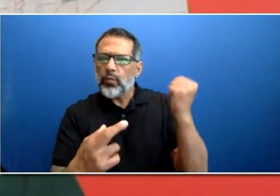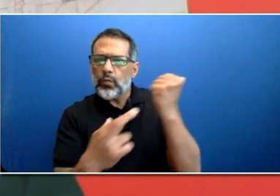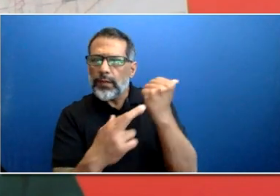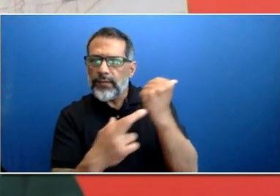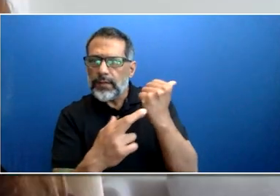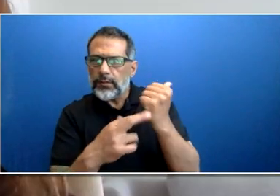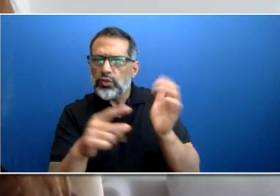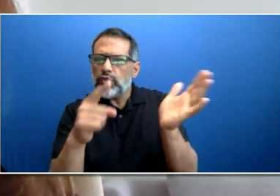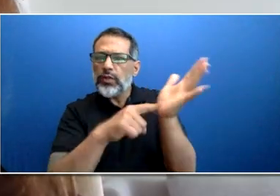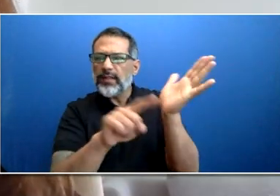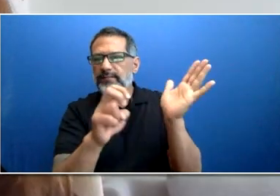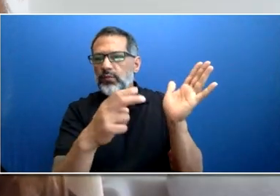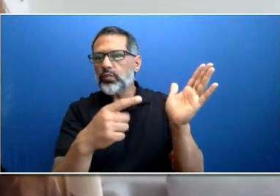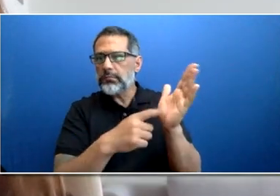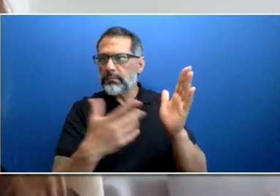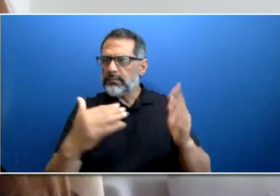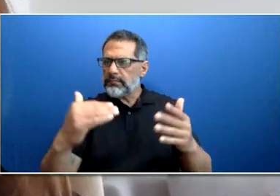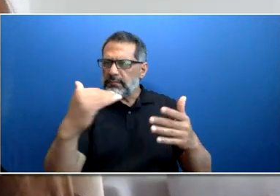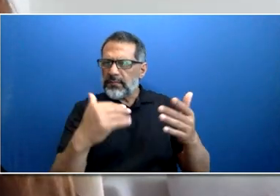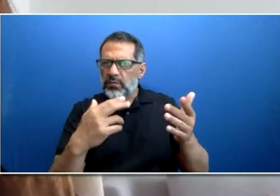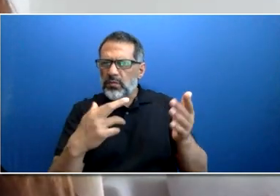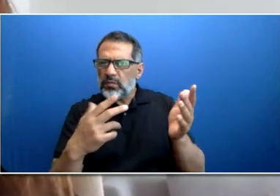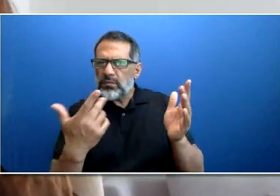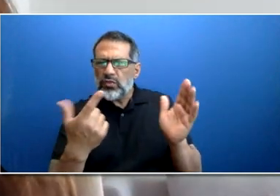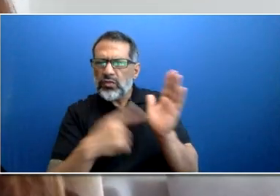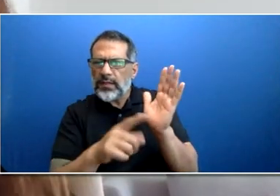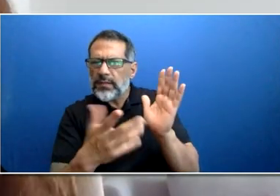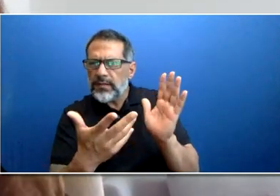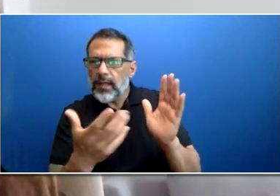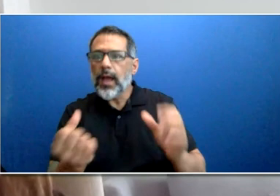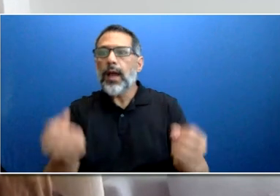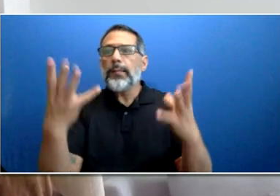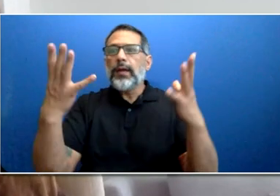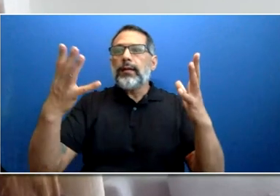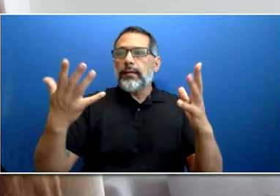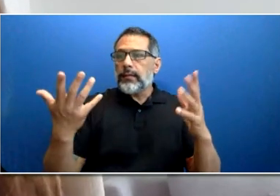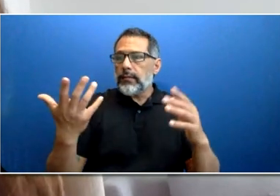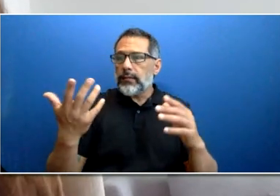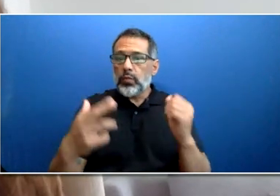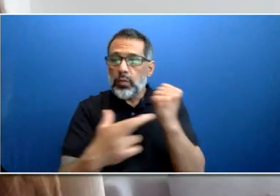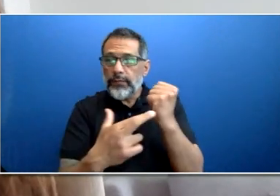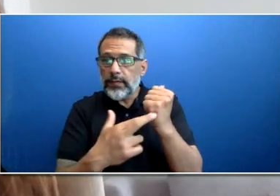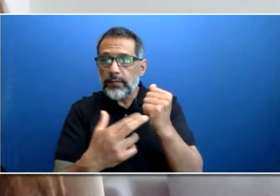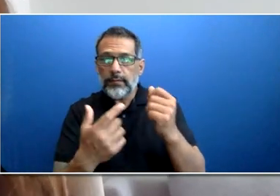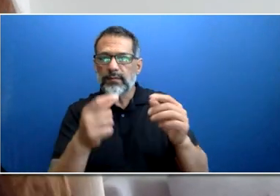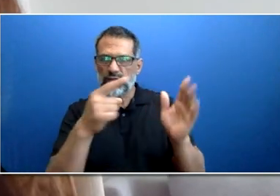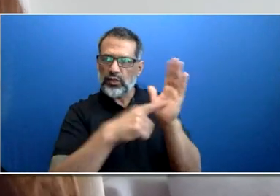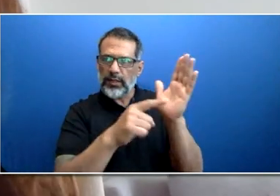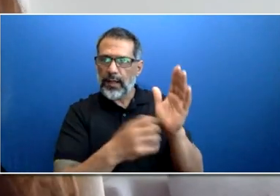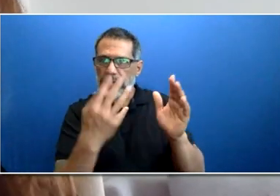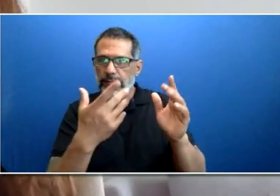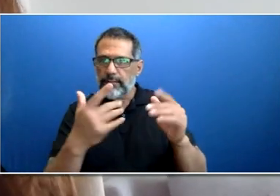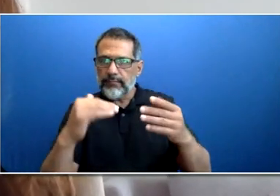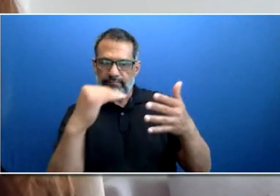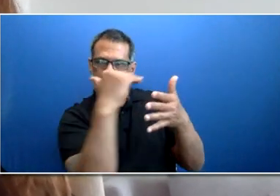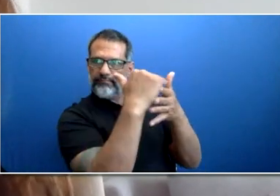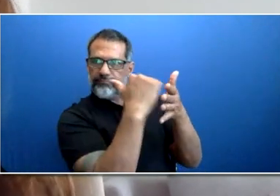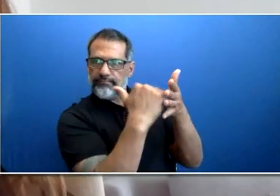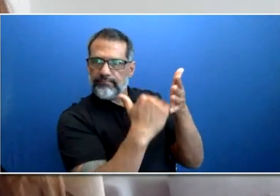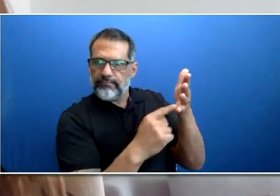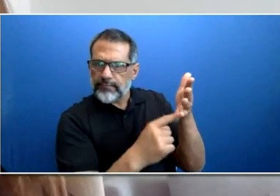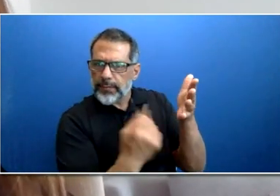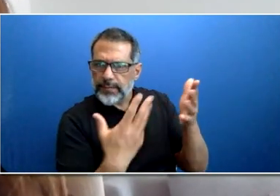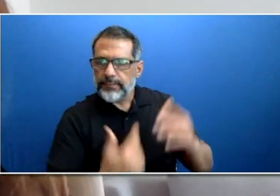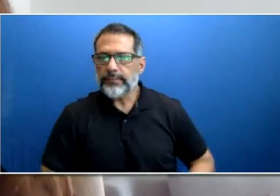think. Sure. Yes, absolutely. We will be asking for employment references during the